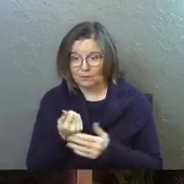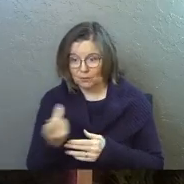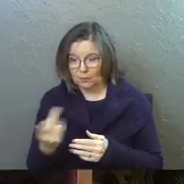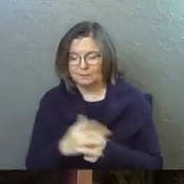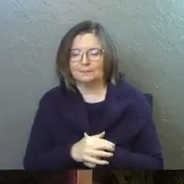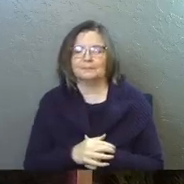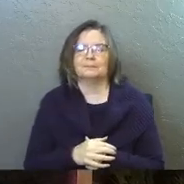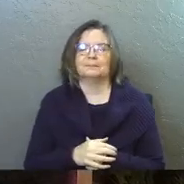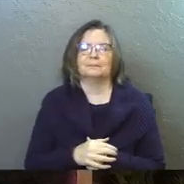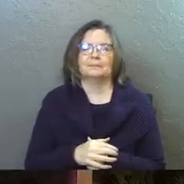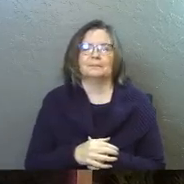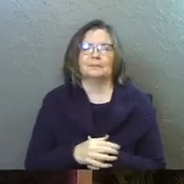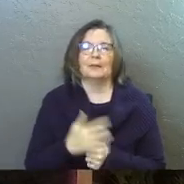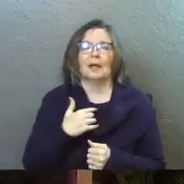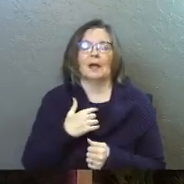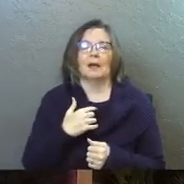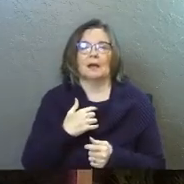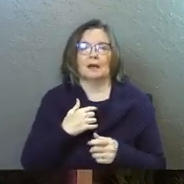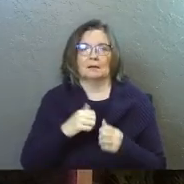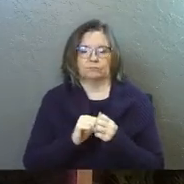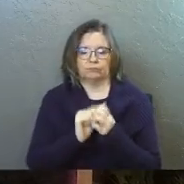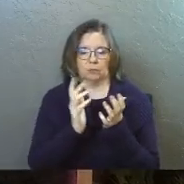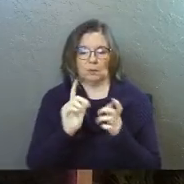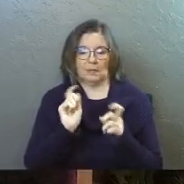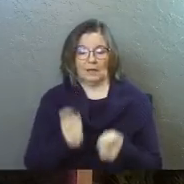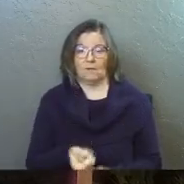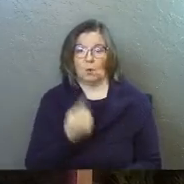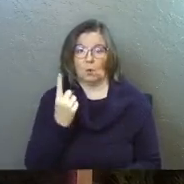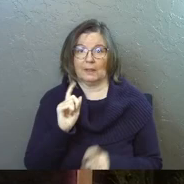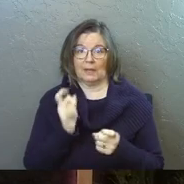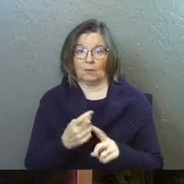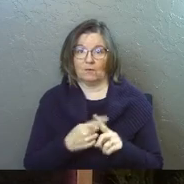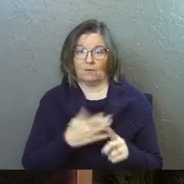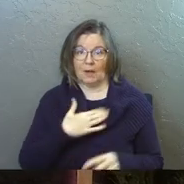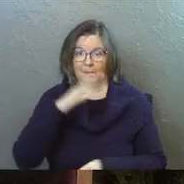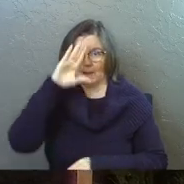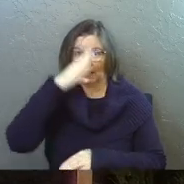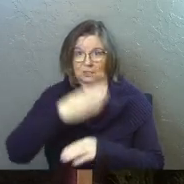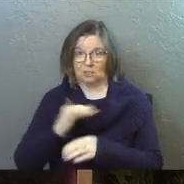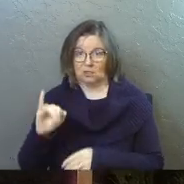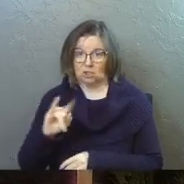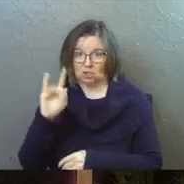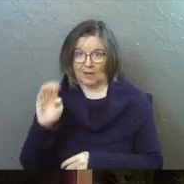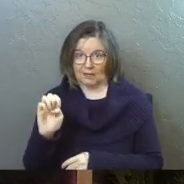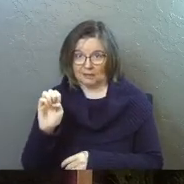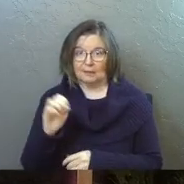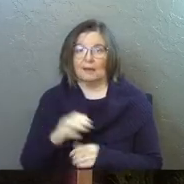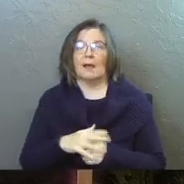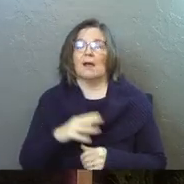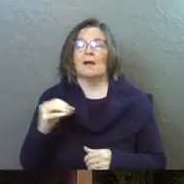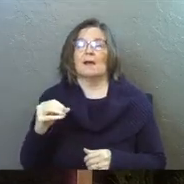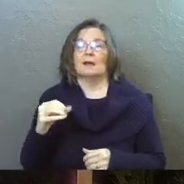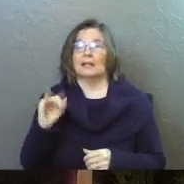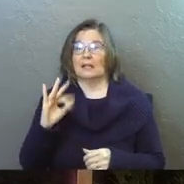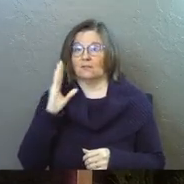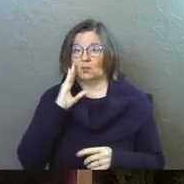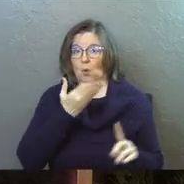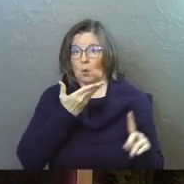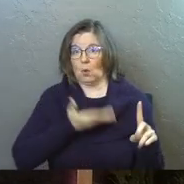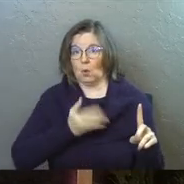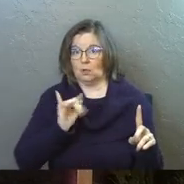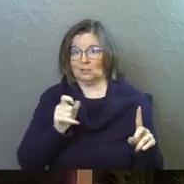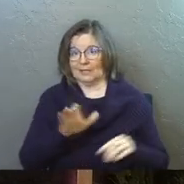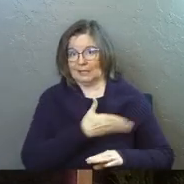unwrapped a few. I unwrapped some gifts and one of those gifts was from my son, Jake. And, um, if you know